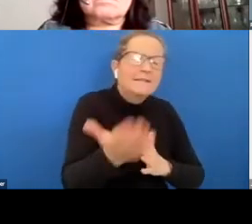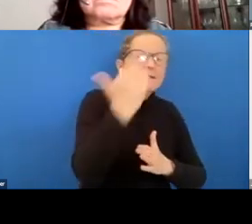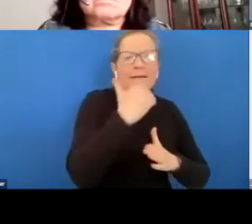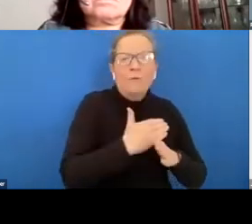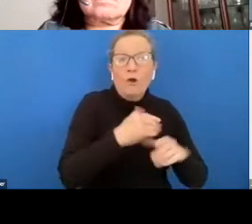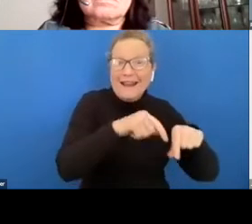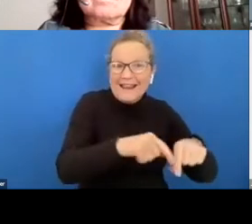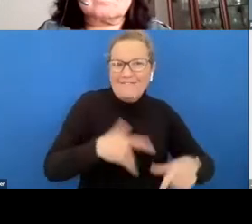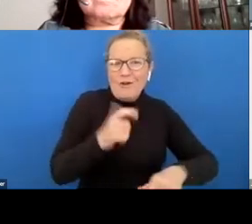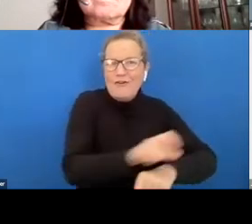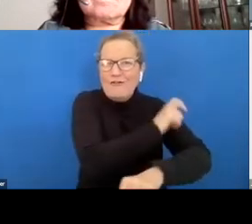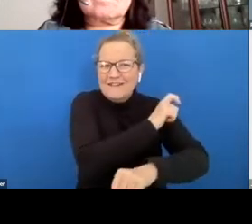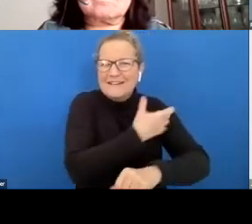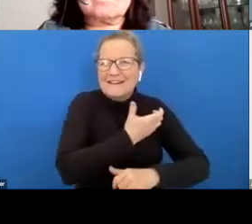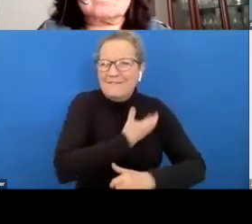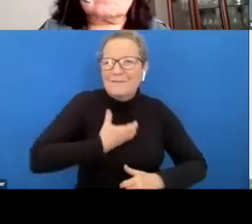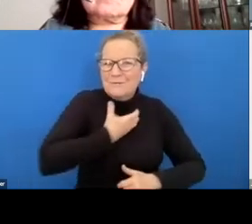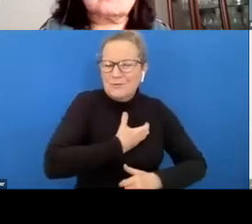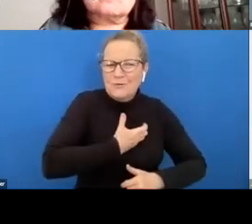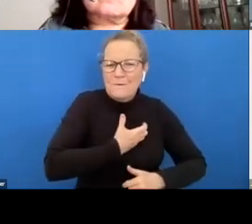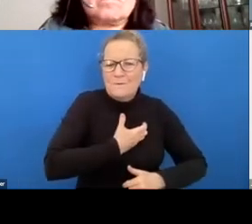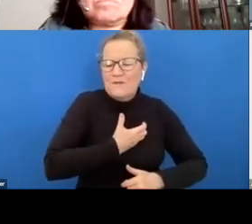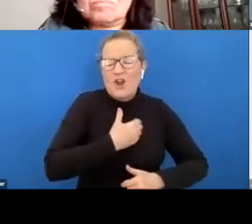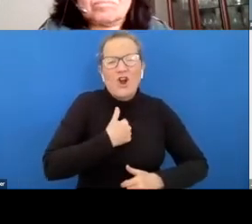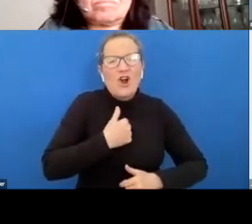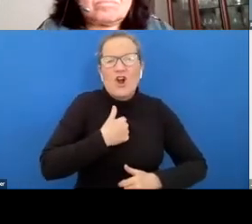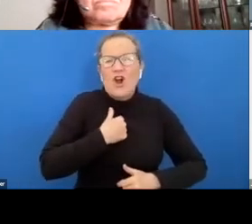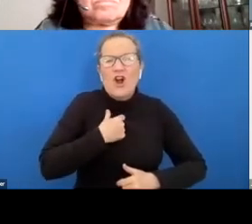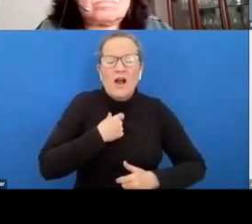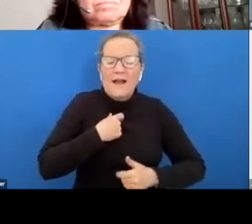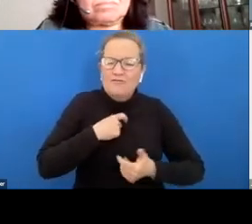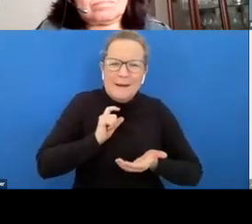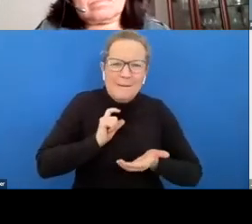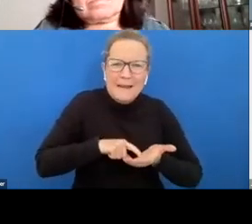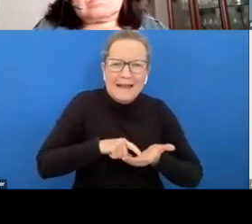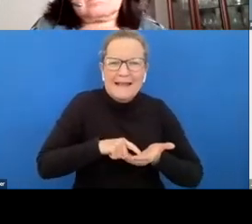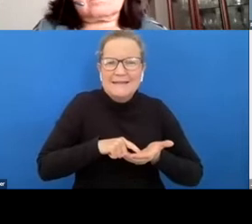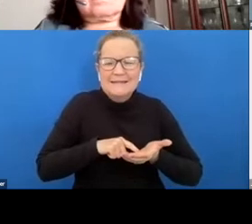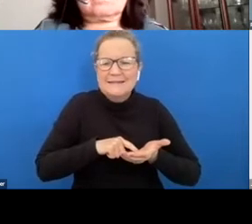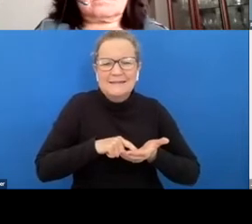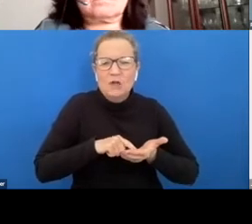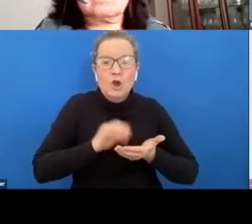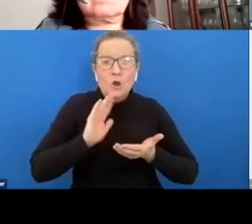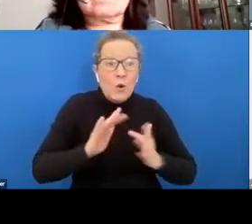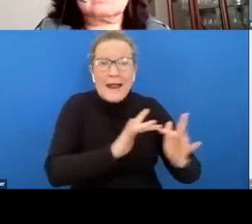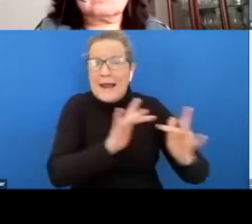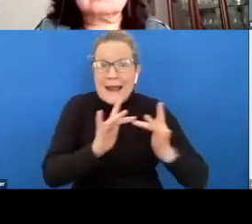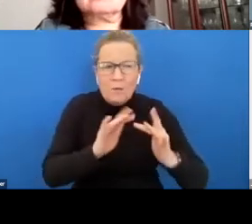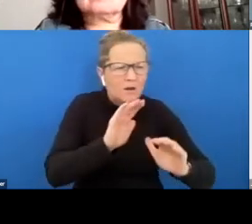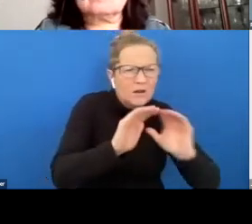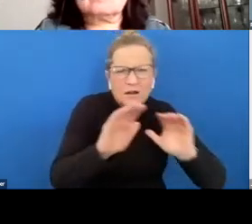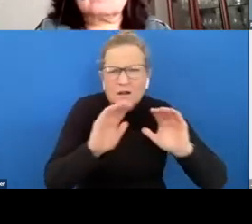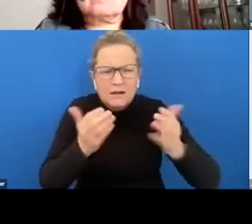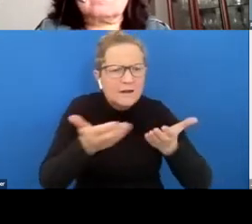i really recommend working with other network your networks this is something that you can do